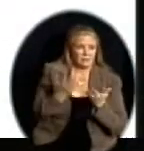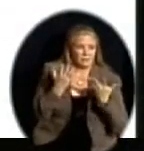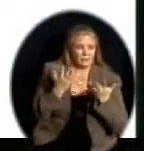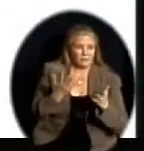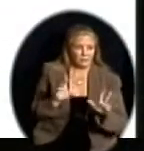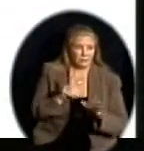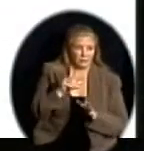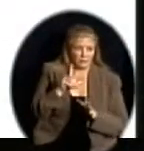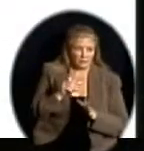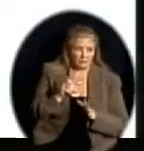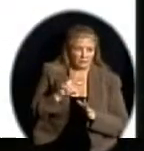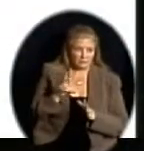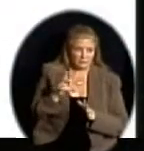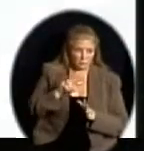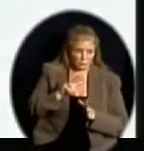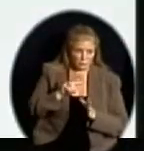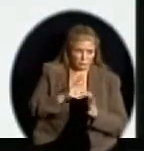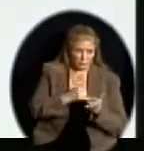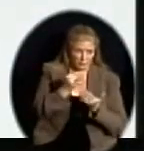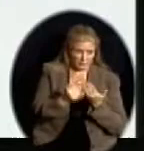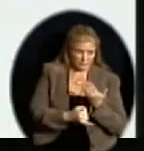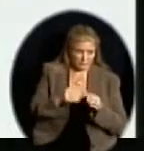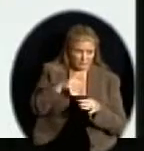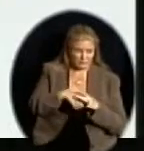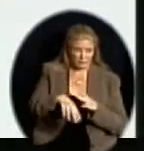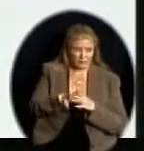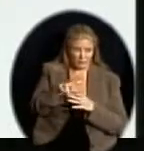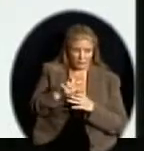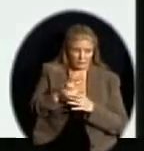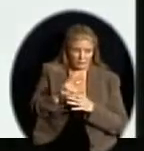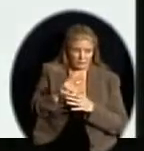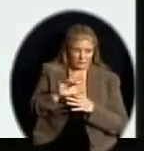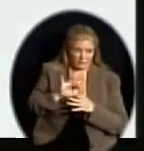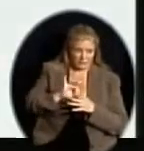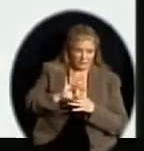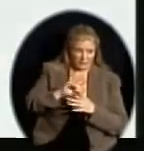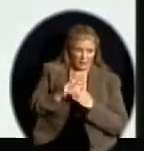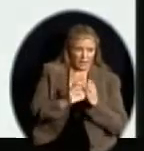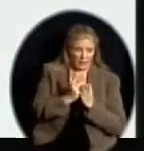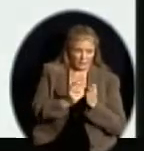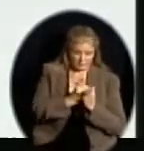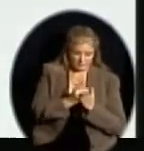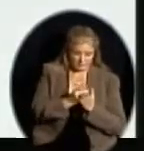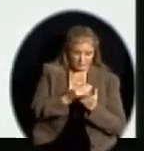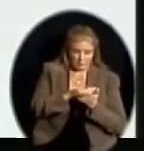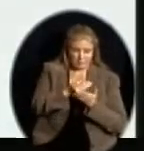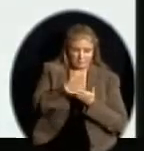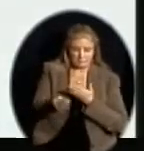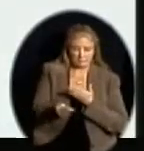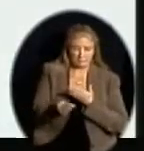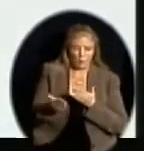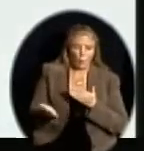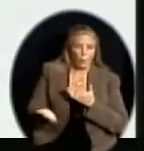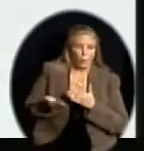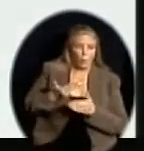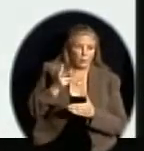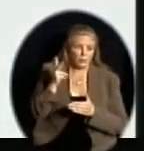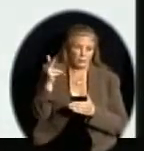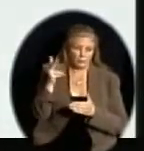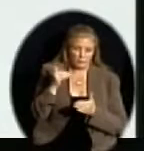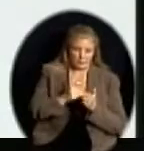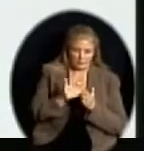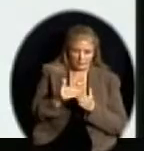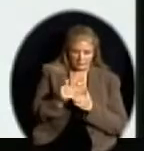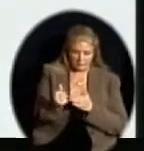projects in 368 hours, spent nearly $3 million in doing this particular situation. To be very honest, $3